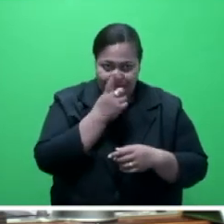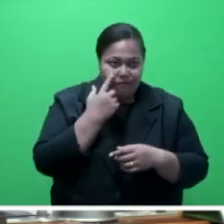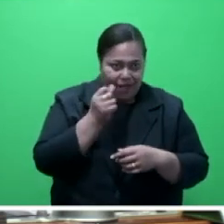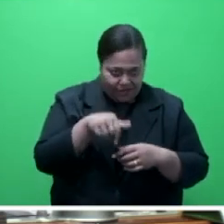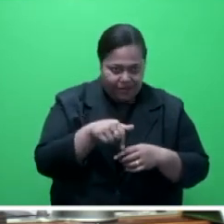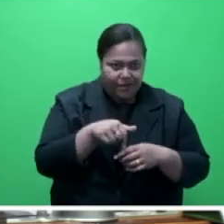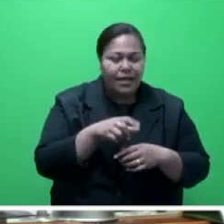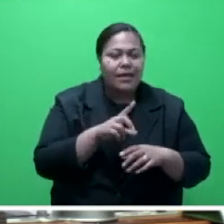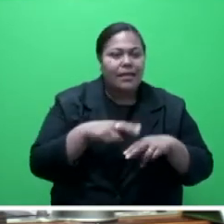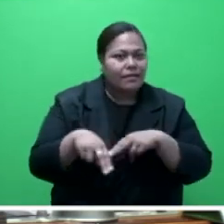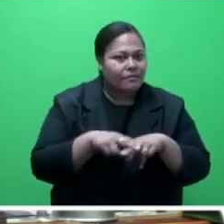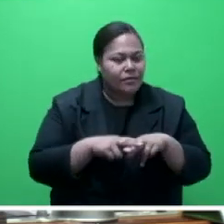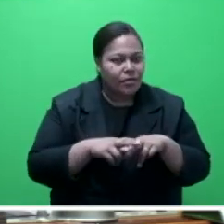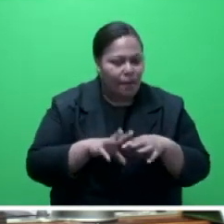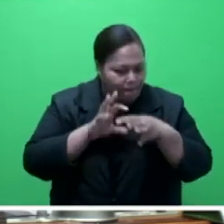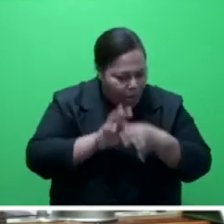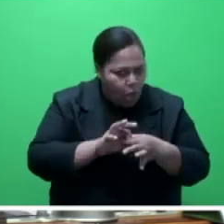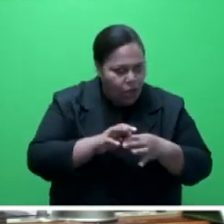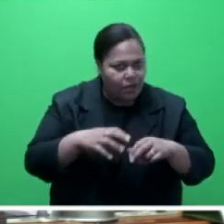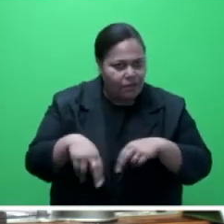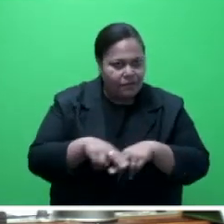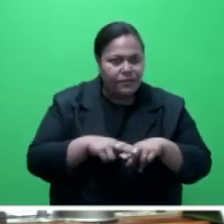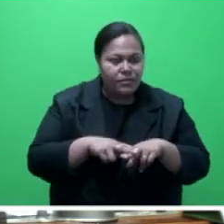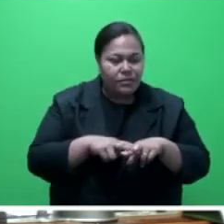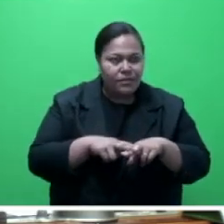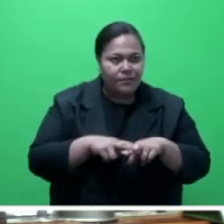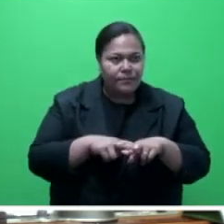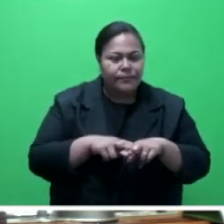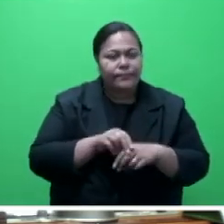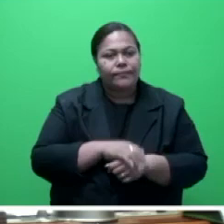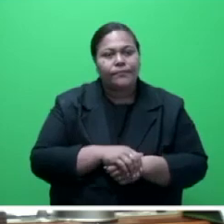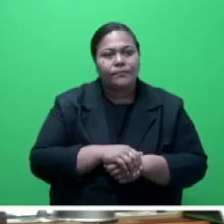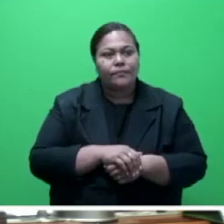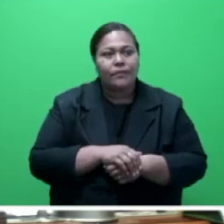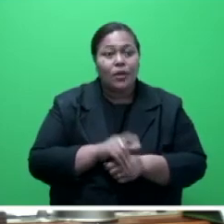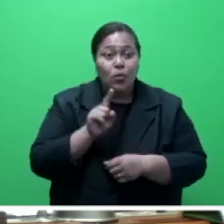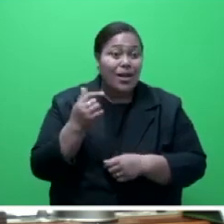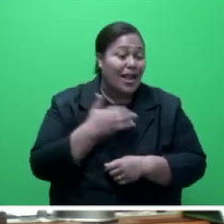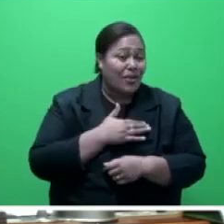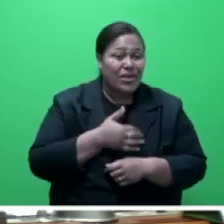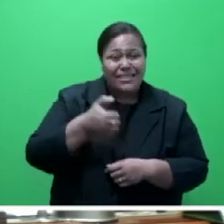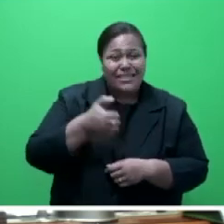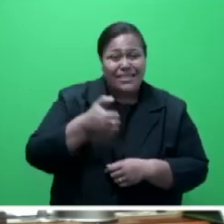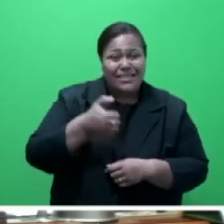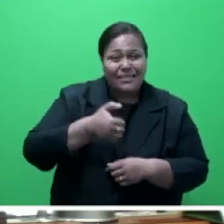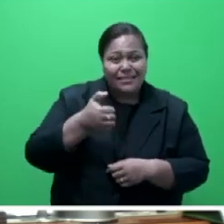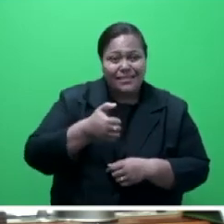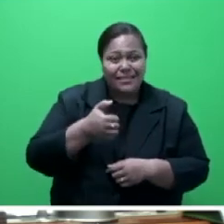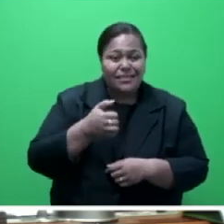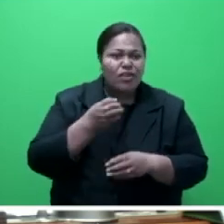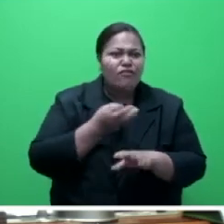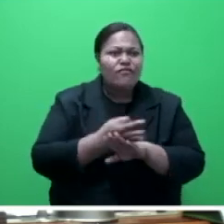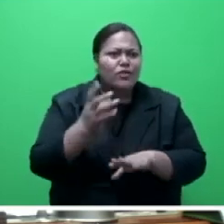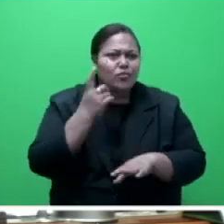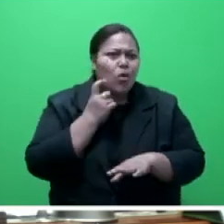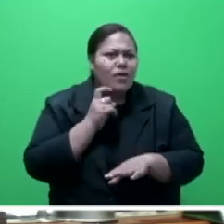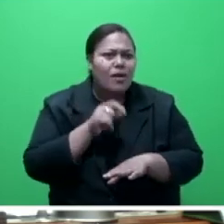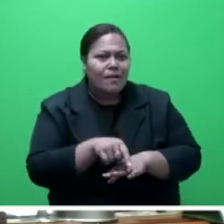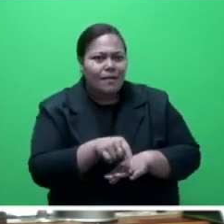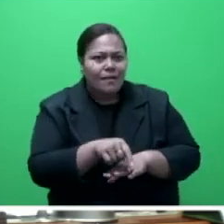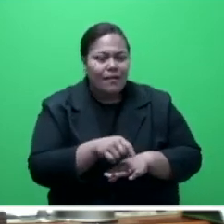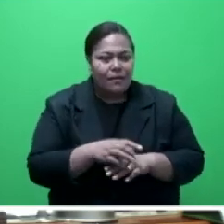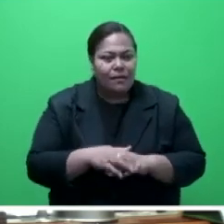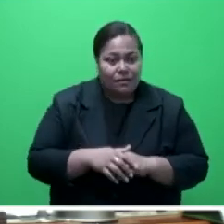endemic to Fiji, are only found in Fiji. An estimated 166 species of freshwater and astrian fishes,